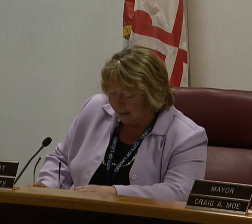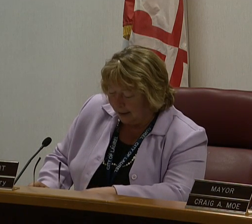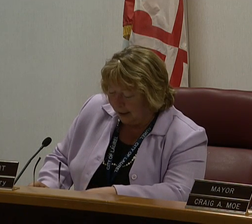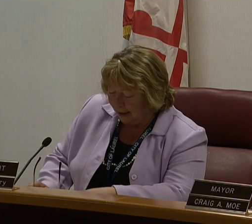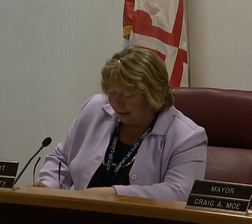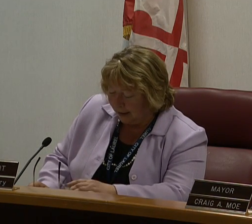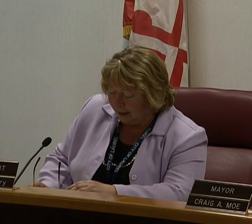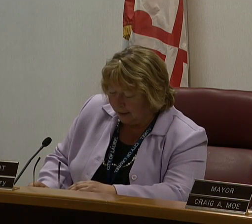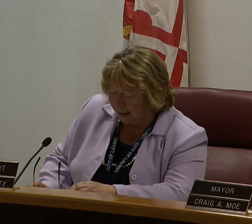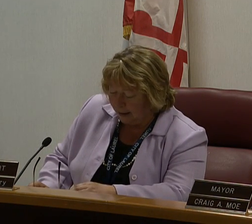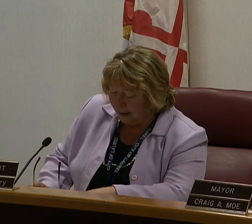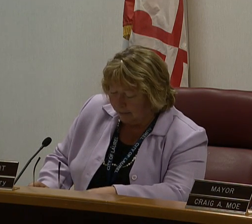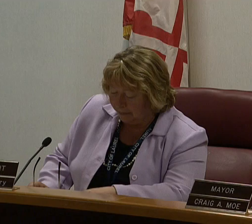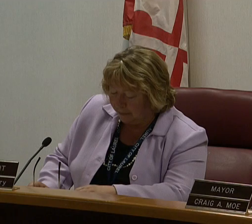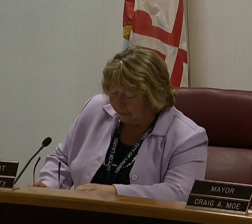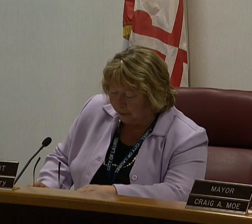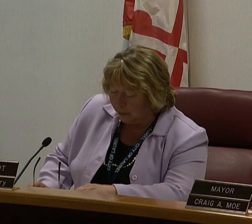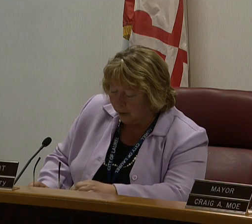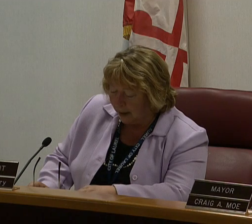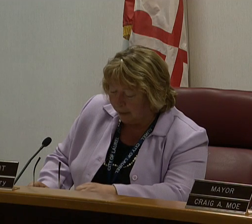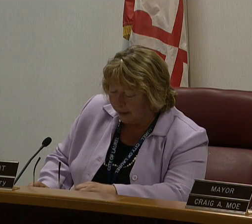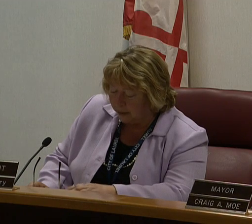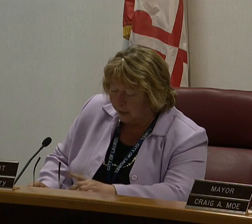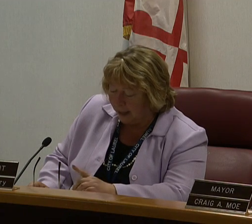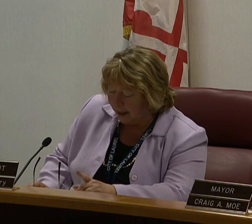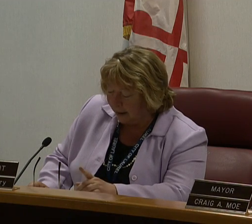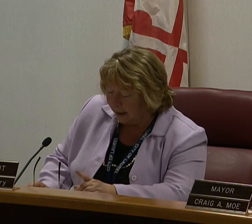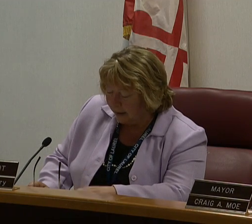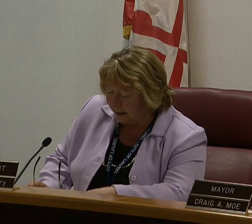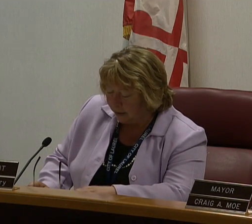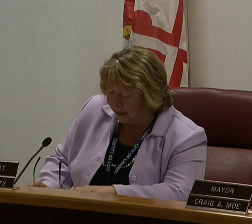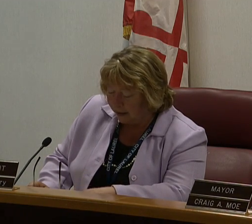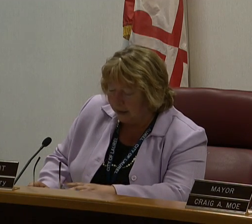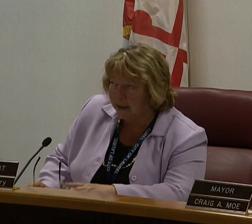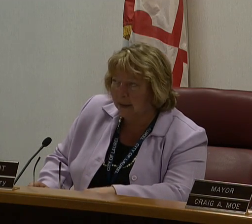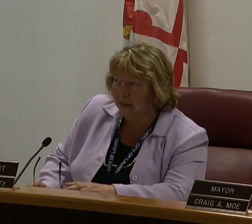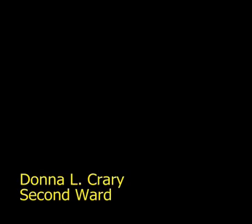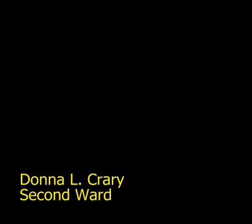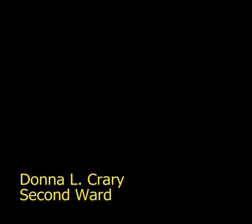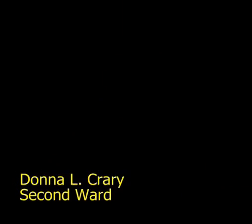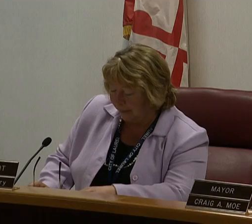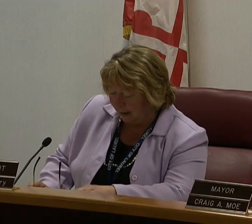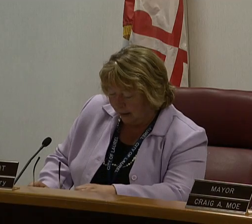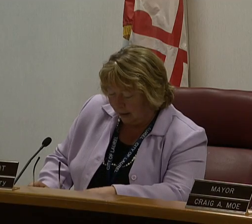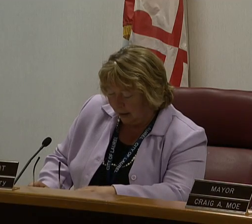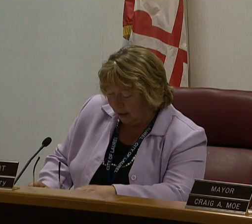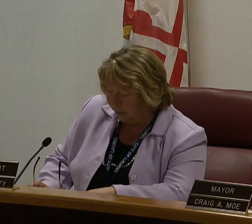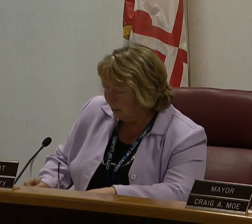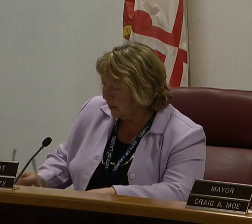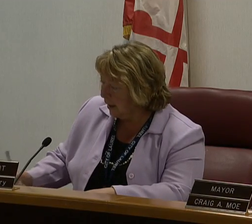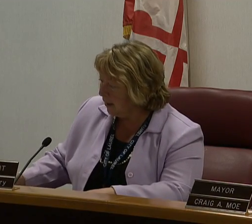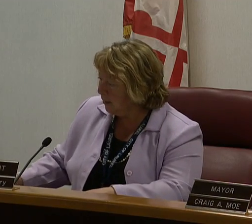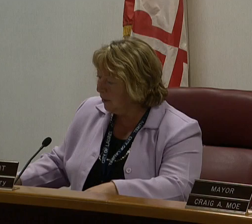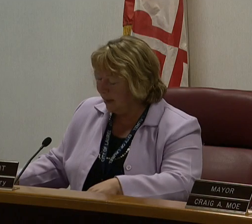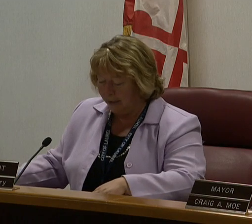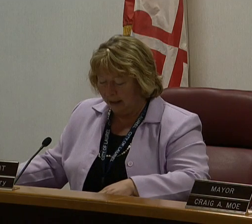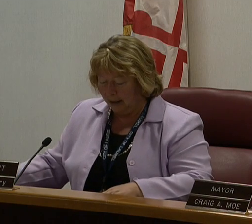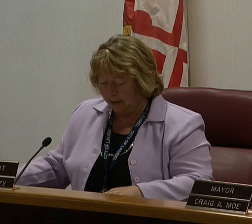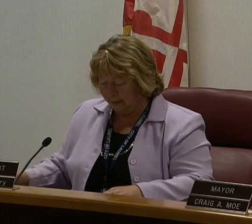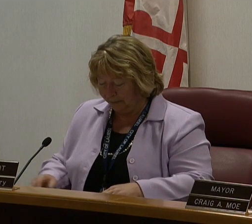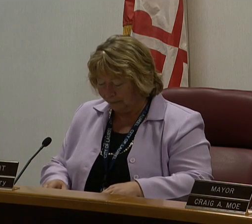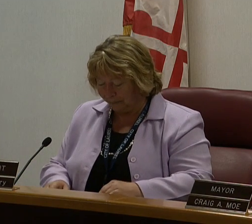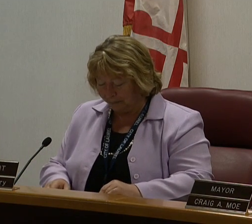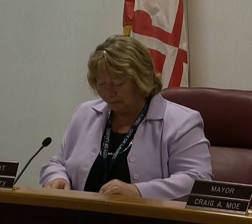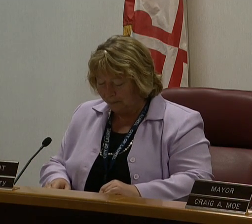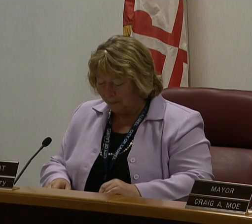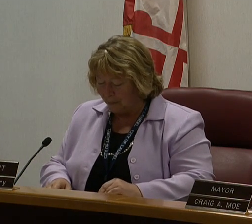On Sunday, I attended the photo op by the Sweet Adelines at the train station here in Laurel. And I hope to look that good when I'm that